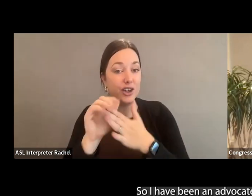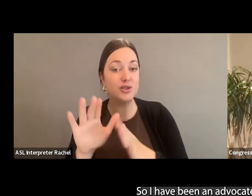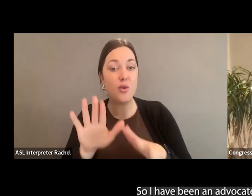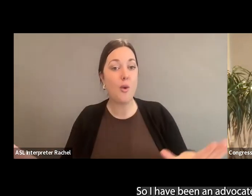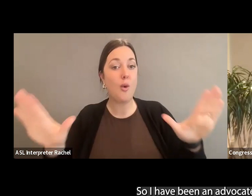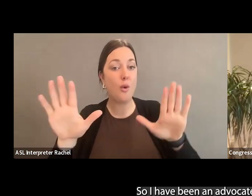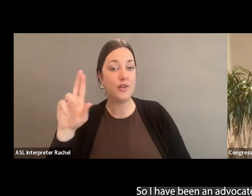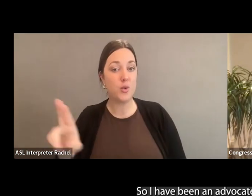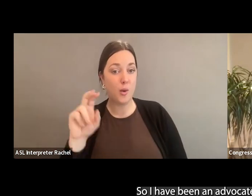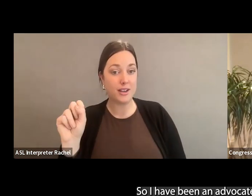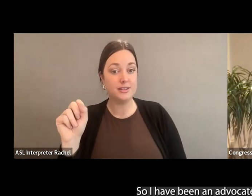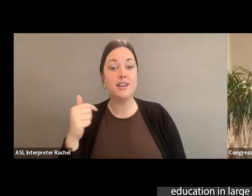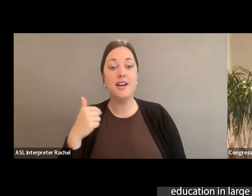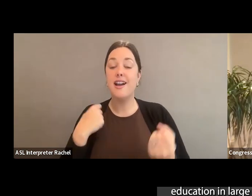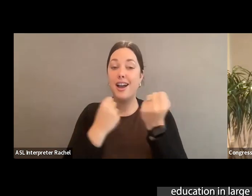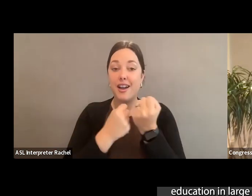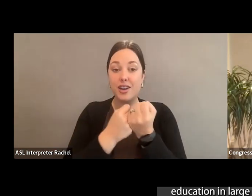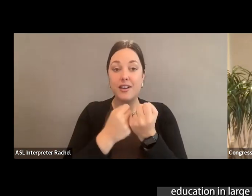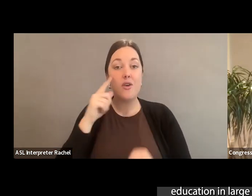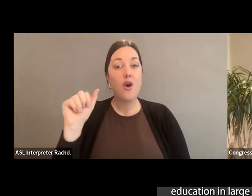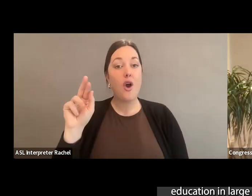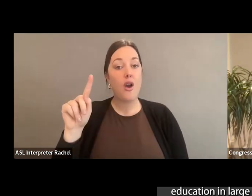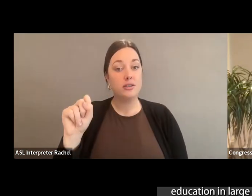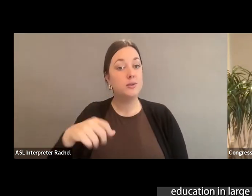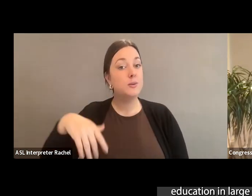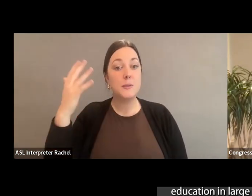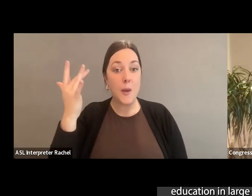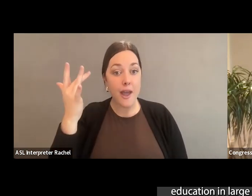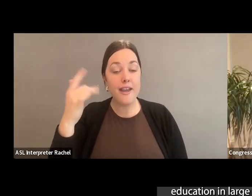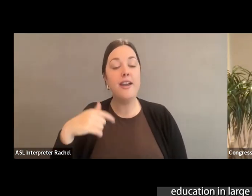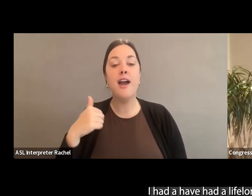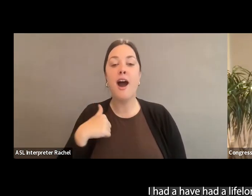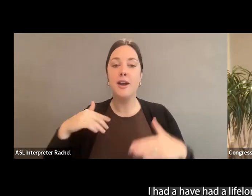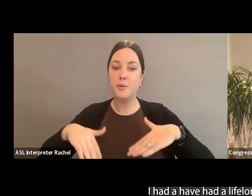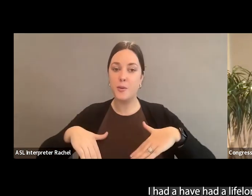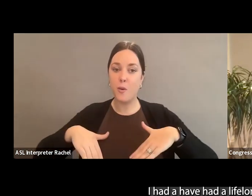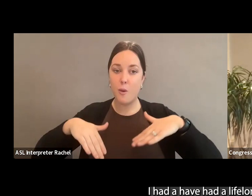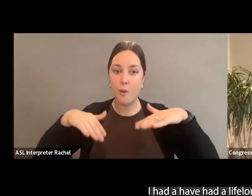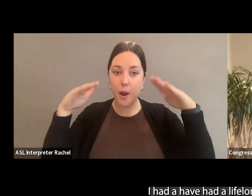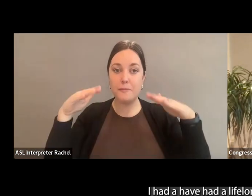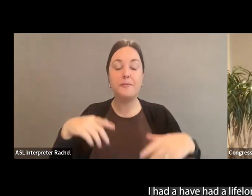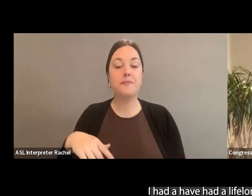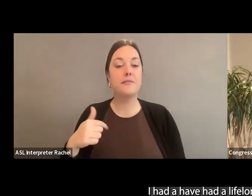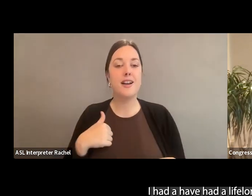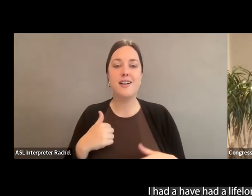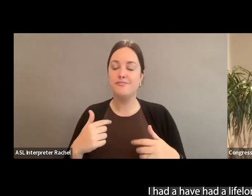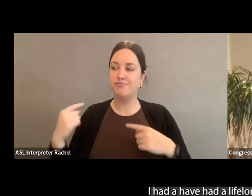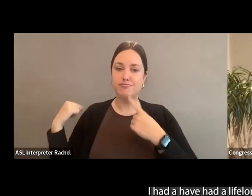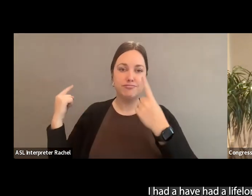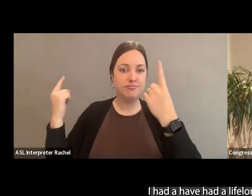I have been an advocate for the arts and arts education, in large part because of the way I grew up. I've had a lifelong